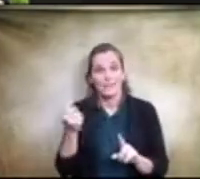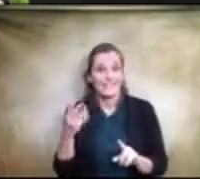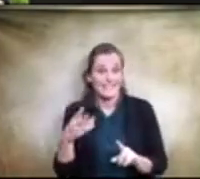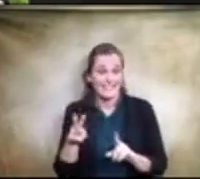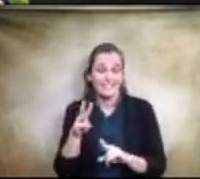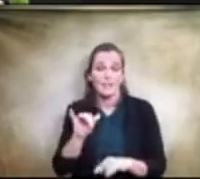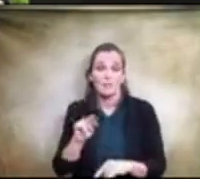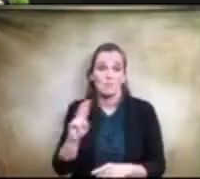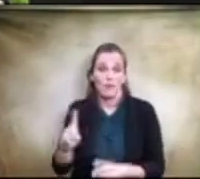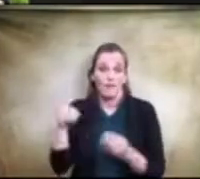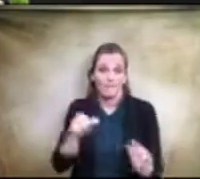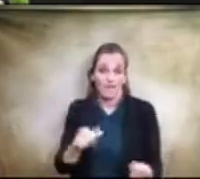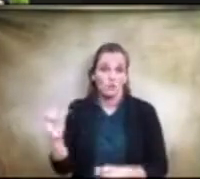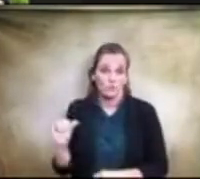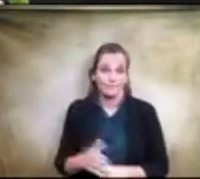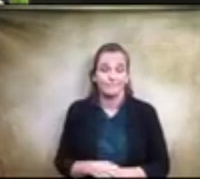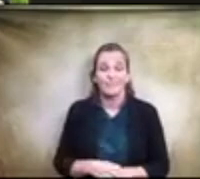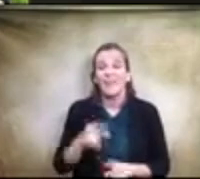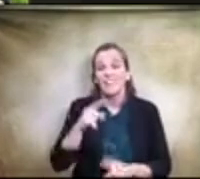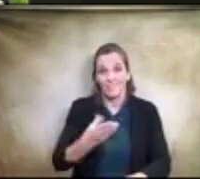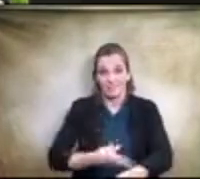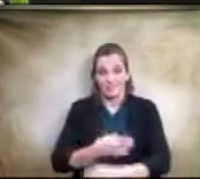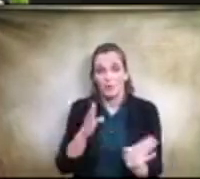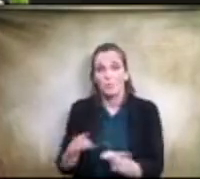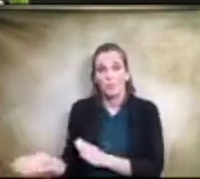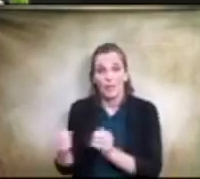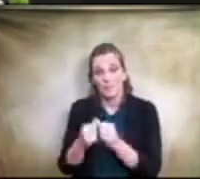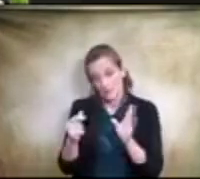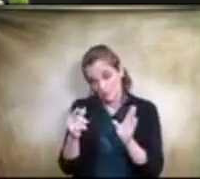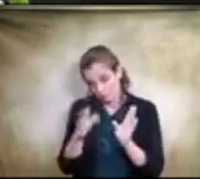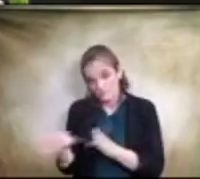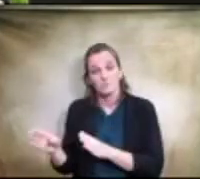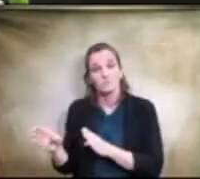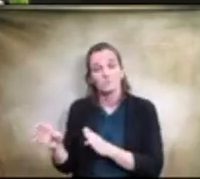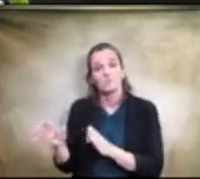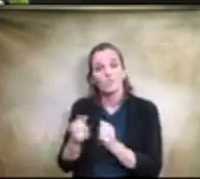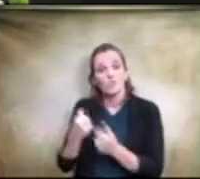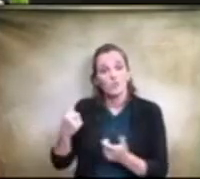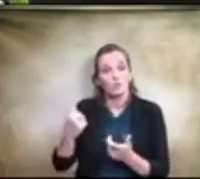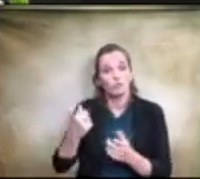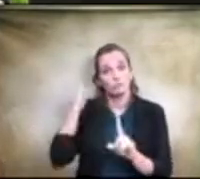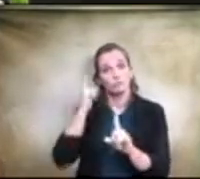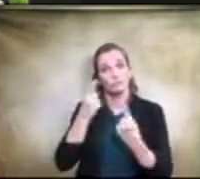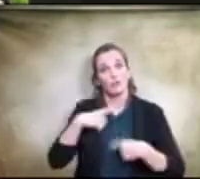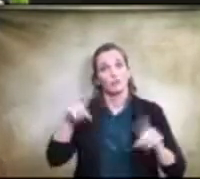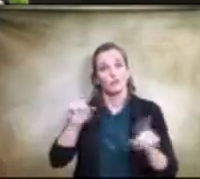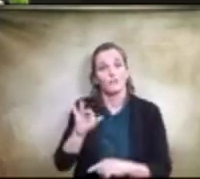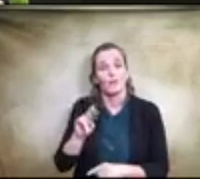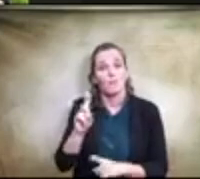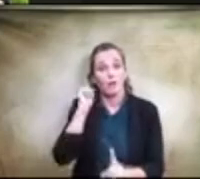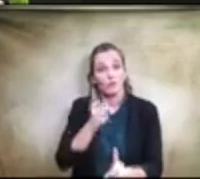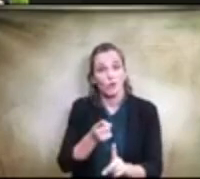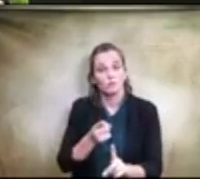This Capital Improvement Plan is a roadmap for us to realize our bond goals, and our Director of